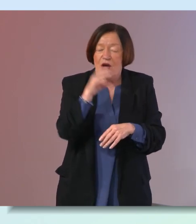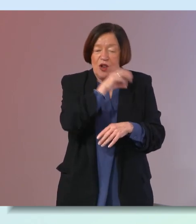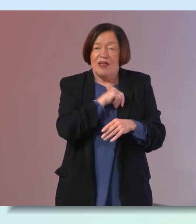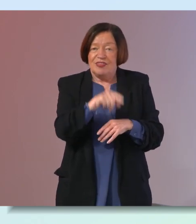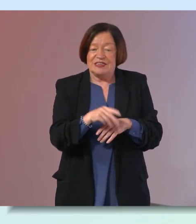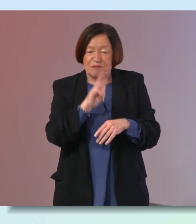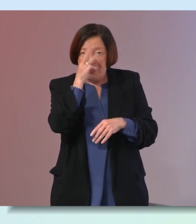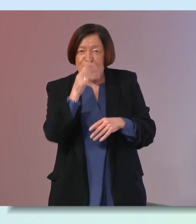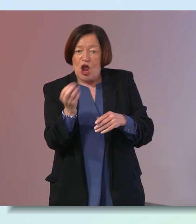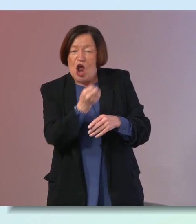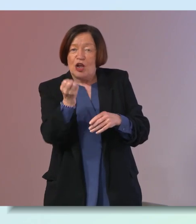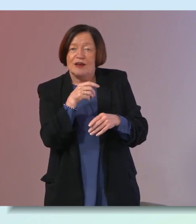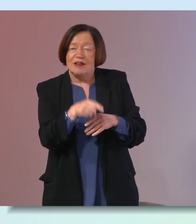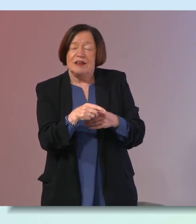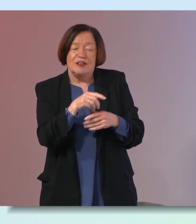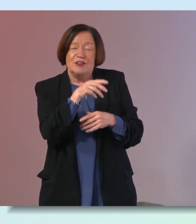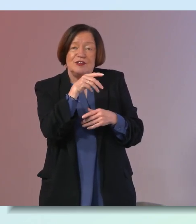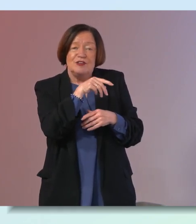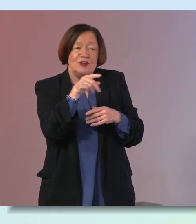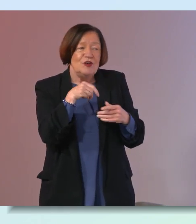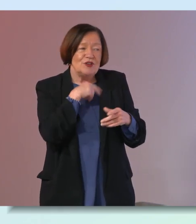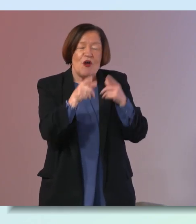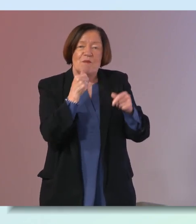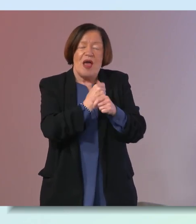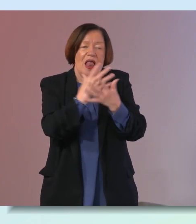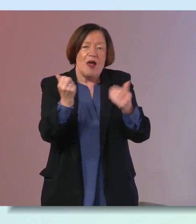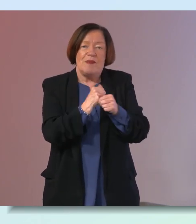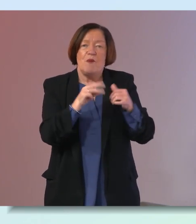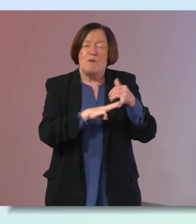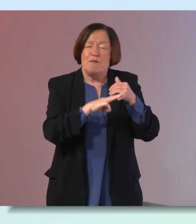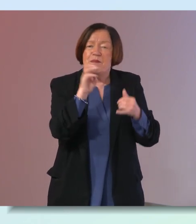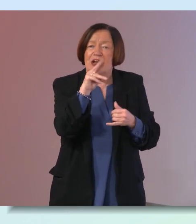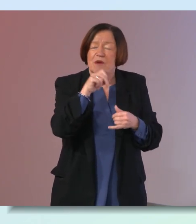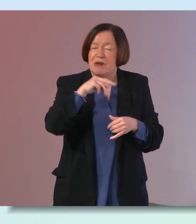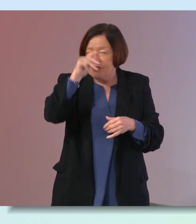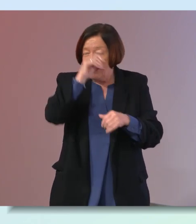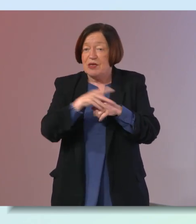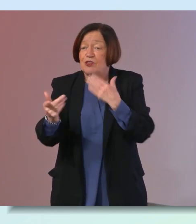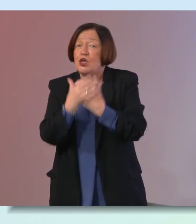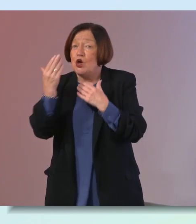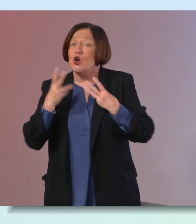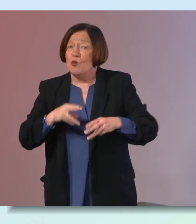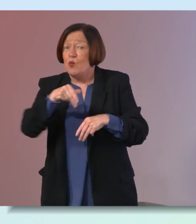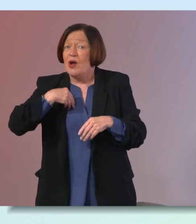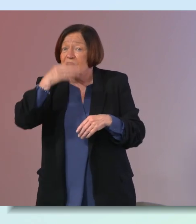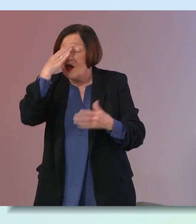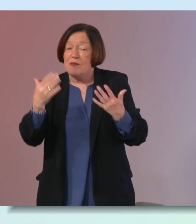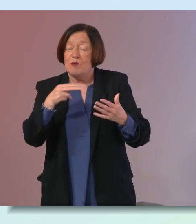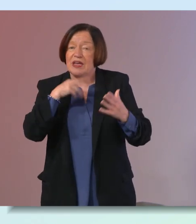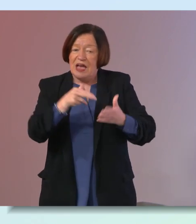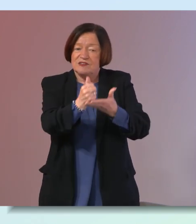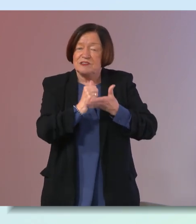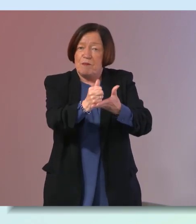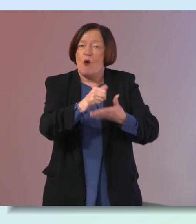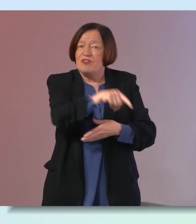this image earlier and thinking you know today we've been talking a lot about menopause but we might think about the younger women we know and how we might support them now to